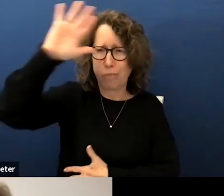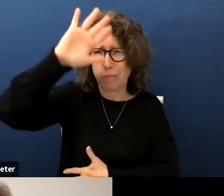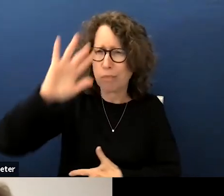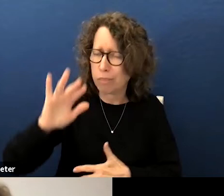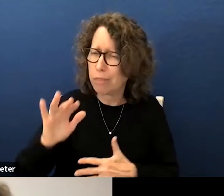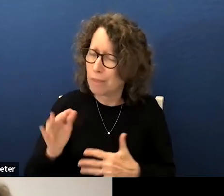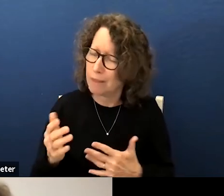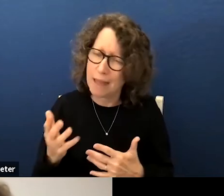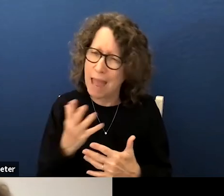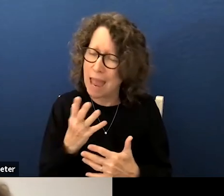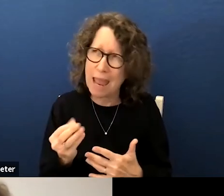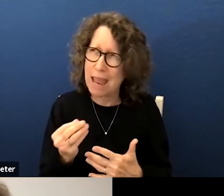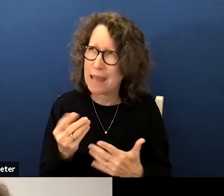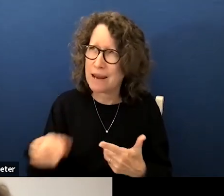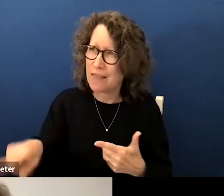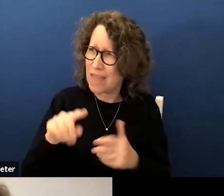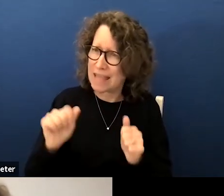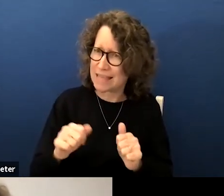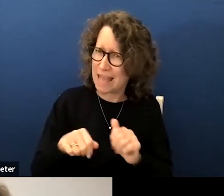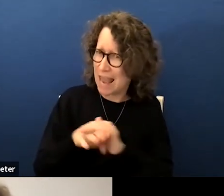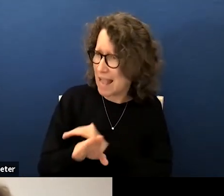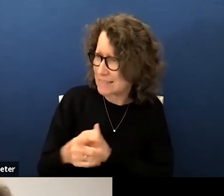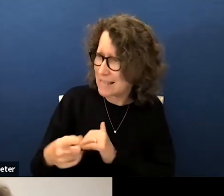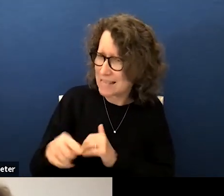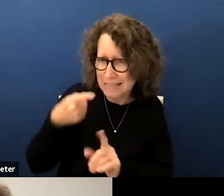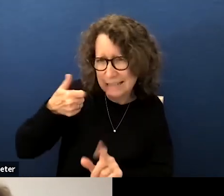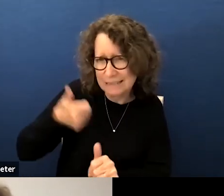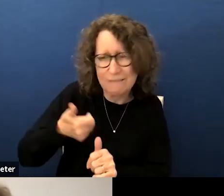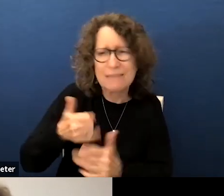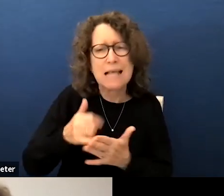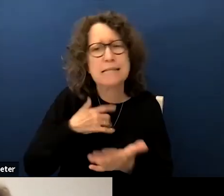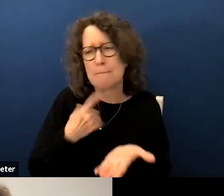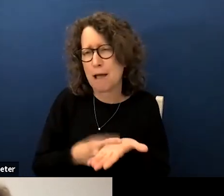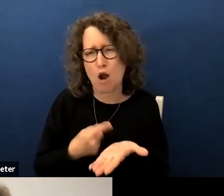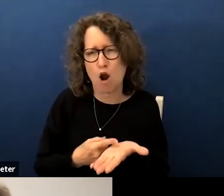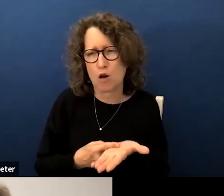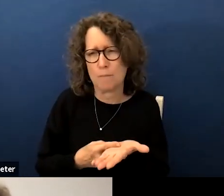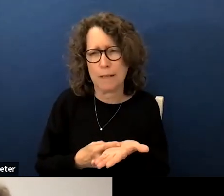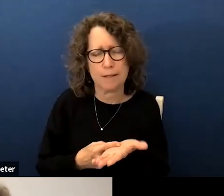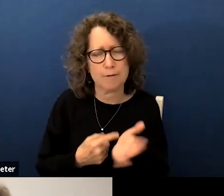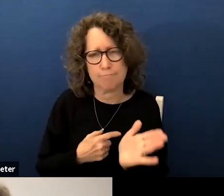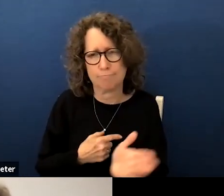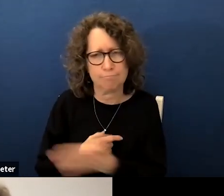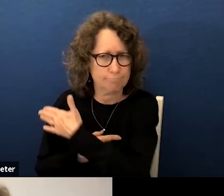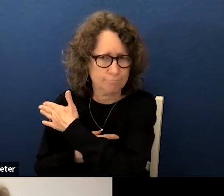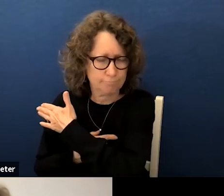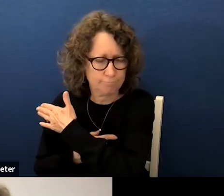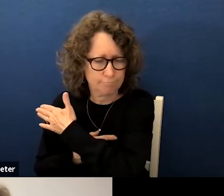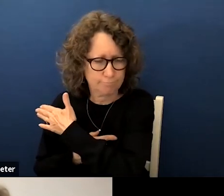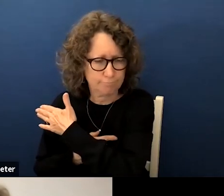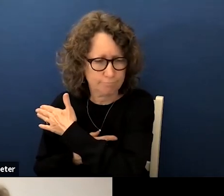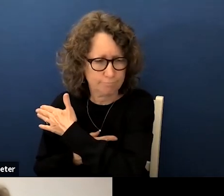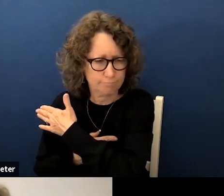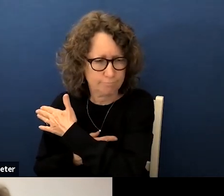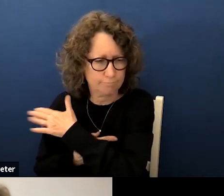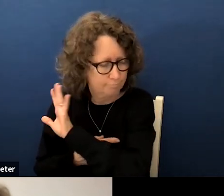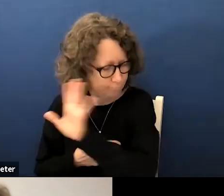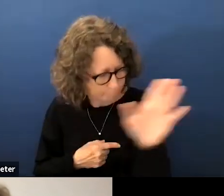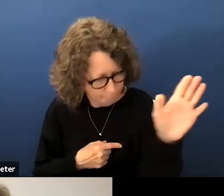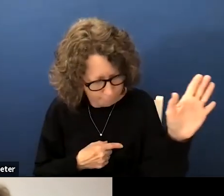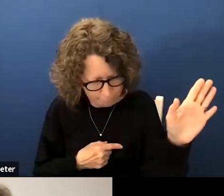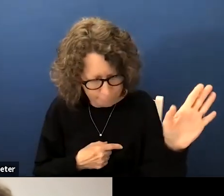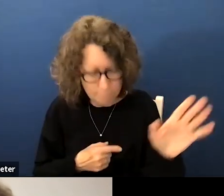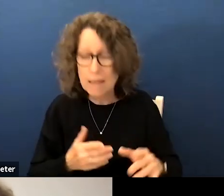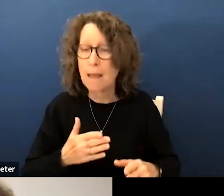and the fact that they can access it right so that's not my argument in one way form or fashion tonight